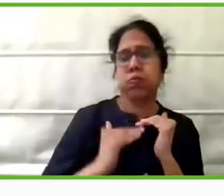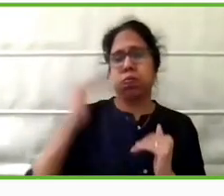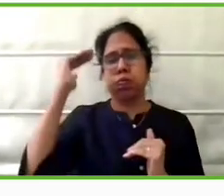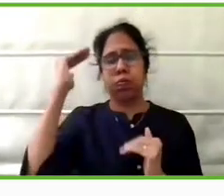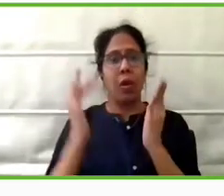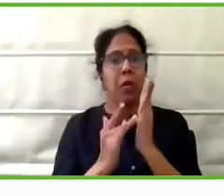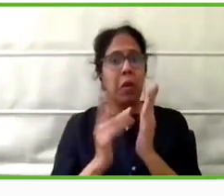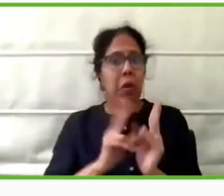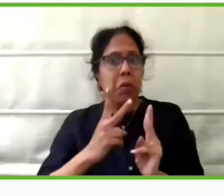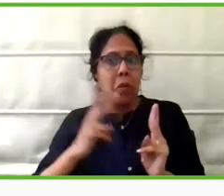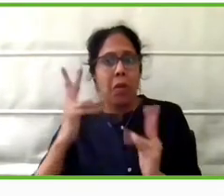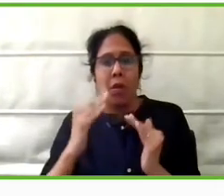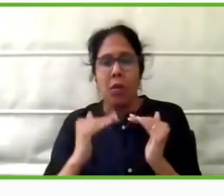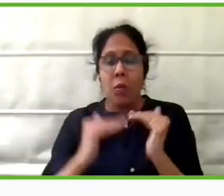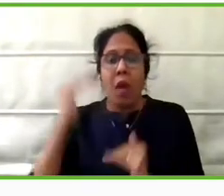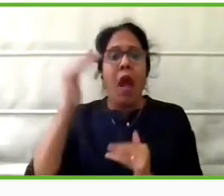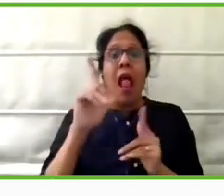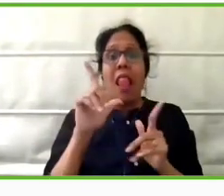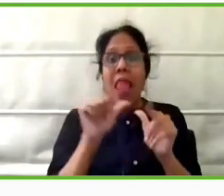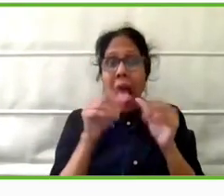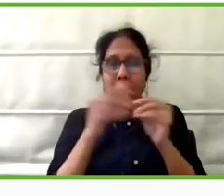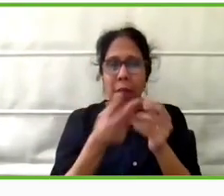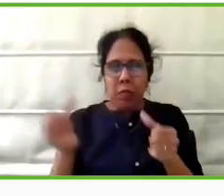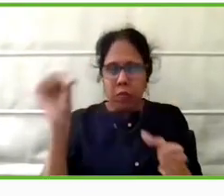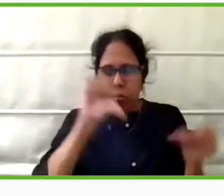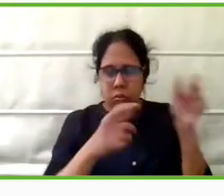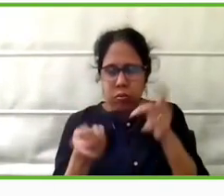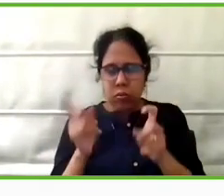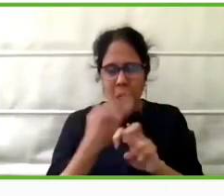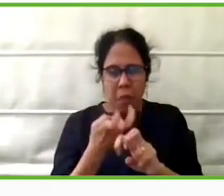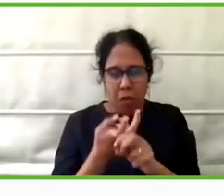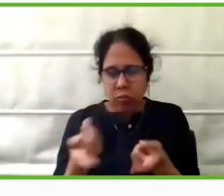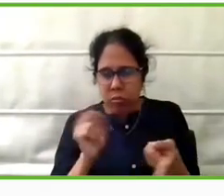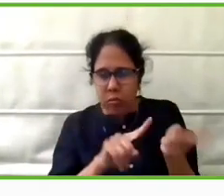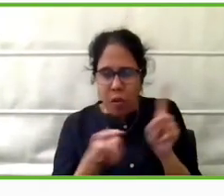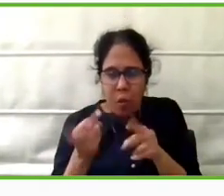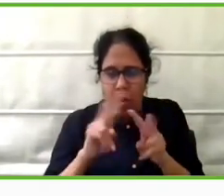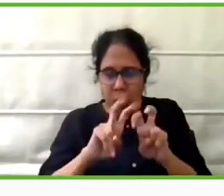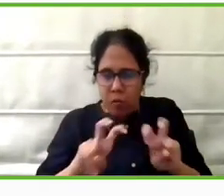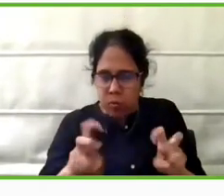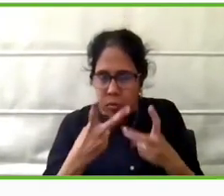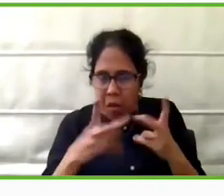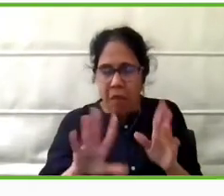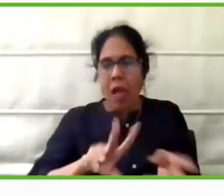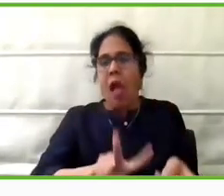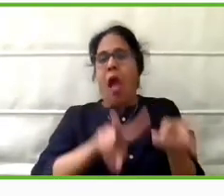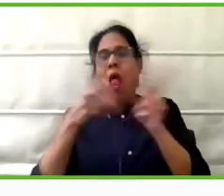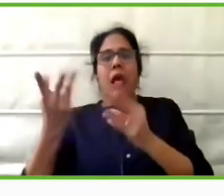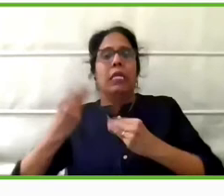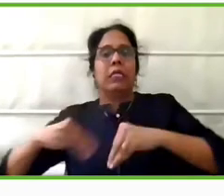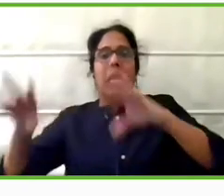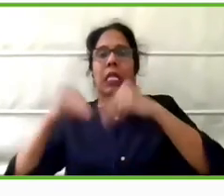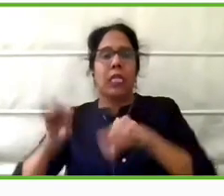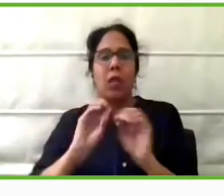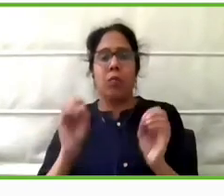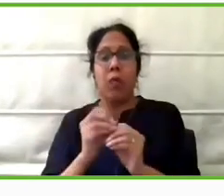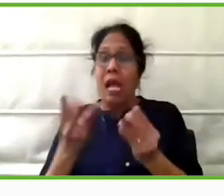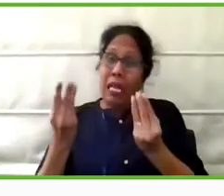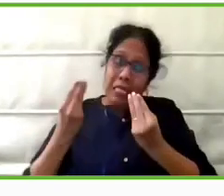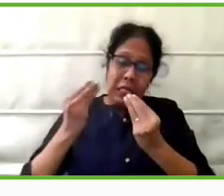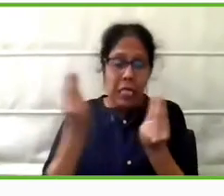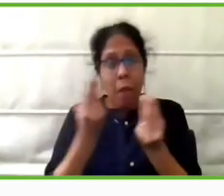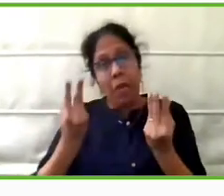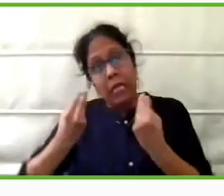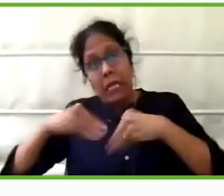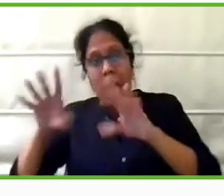them have not even made the transition from the lab to the market and even if they are available they are extremely expensive and